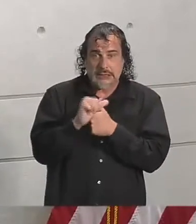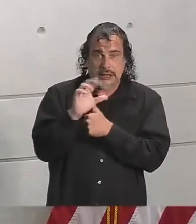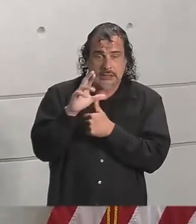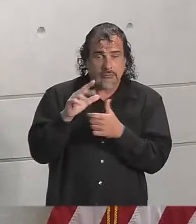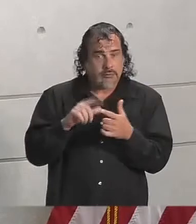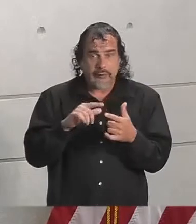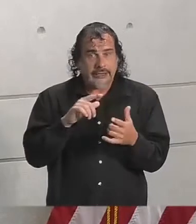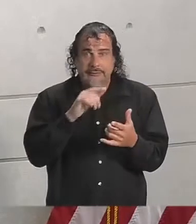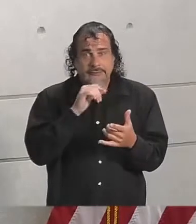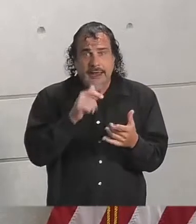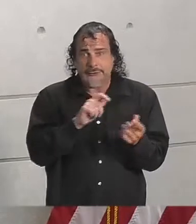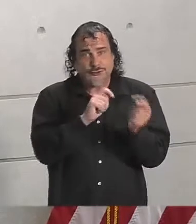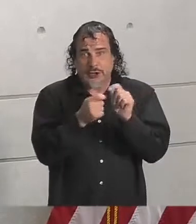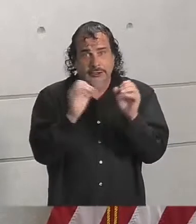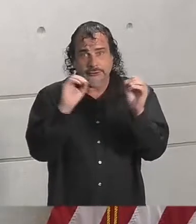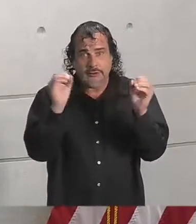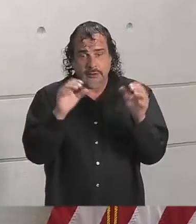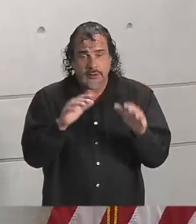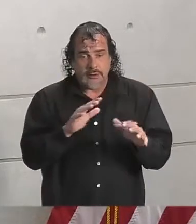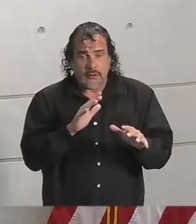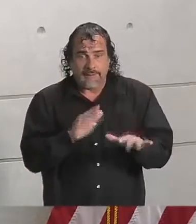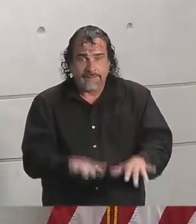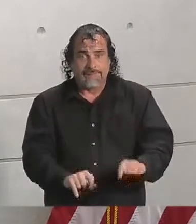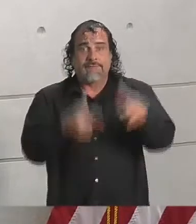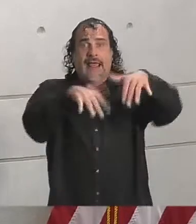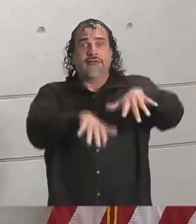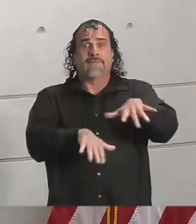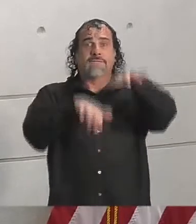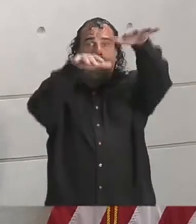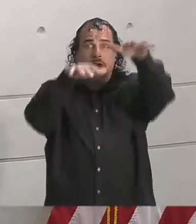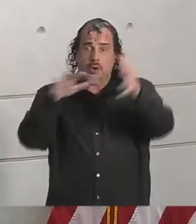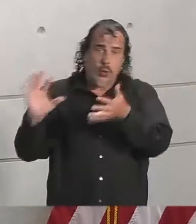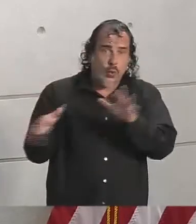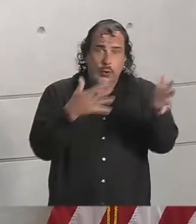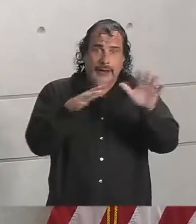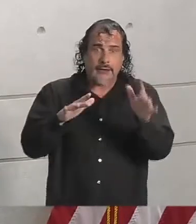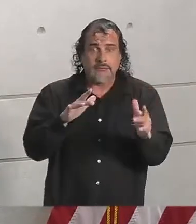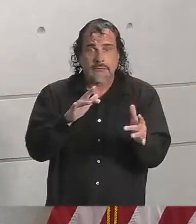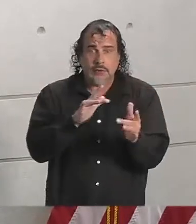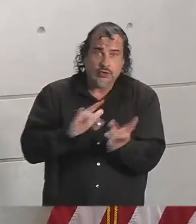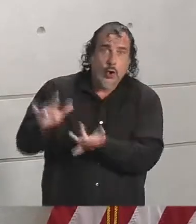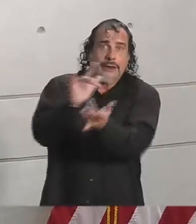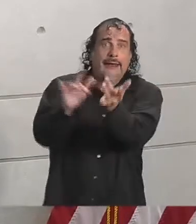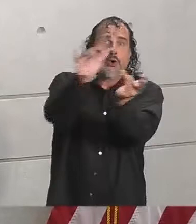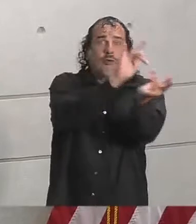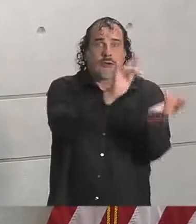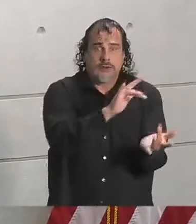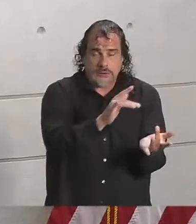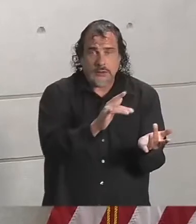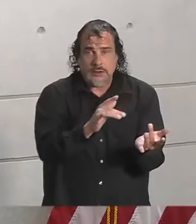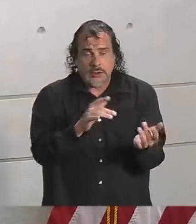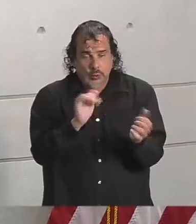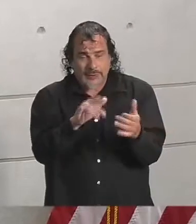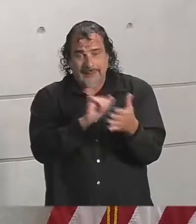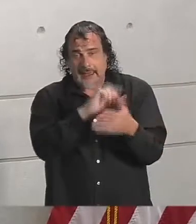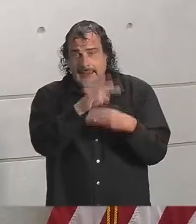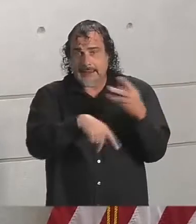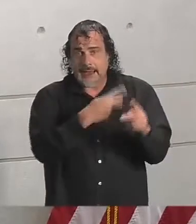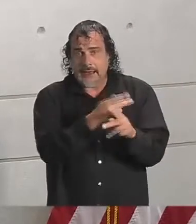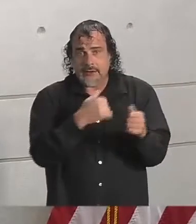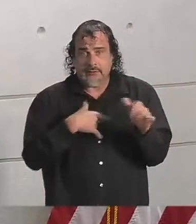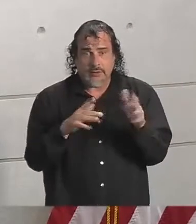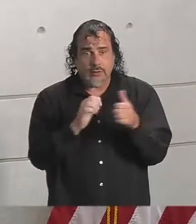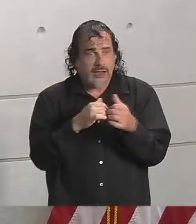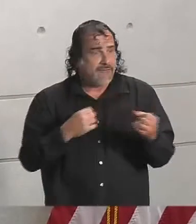unchanged from yesterday, and that's flash flooding, wind gusts, and tornadoes. With that type of combination of weather, can expect a large number of